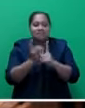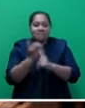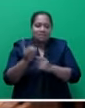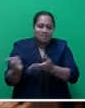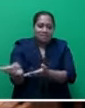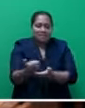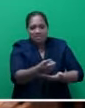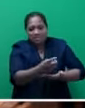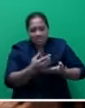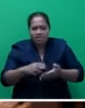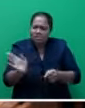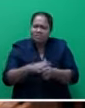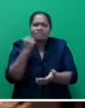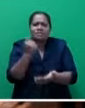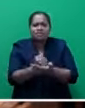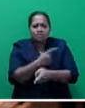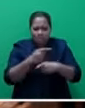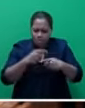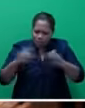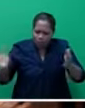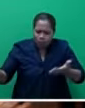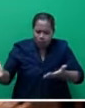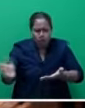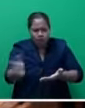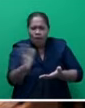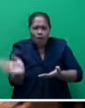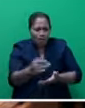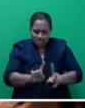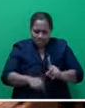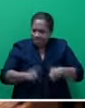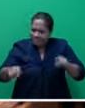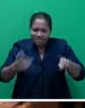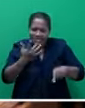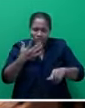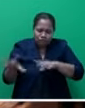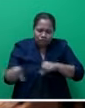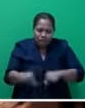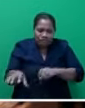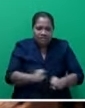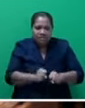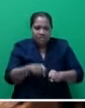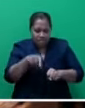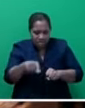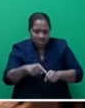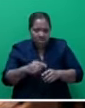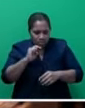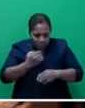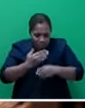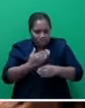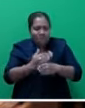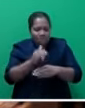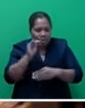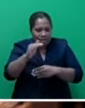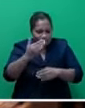ensure that we capture all forms of trafficking in persons and in form of future efforts. That briefly, Mr. Speaker